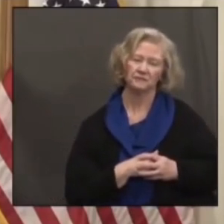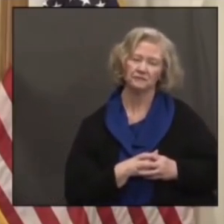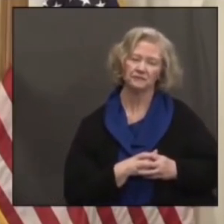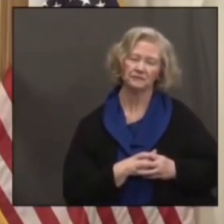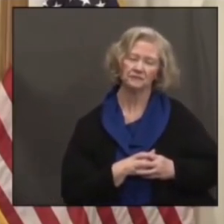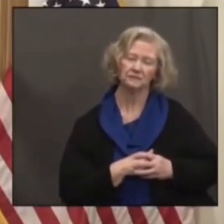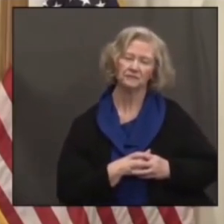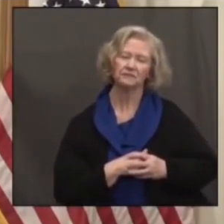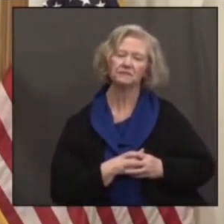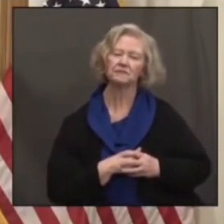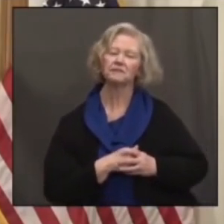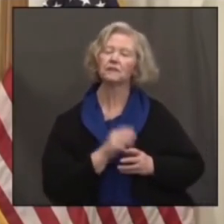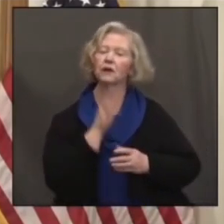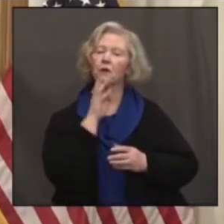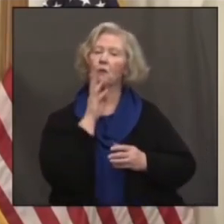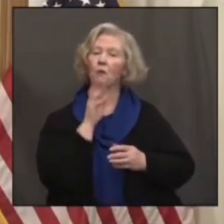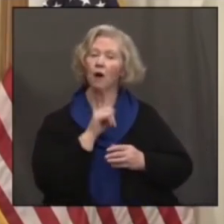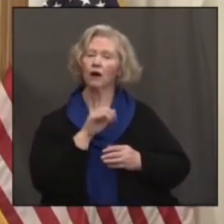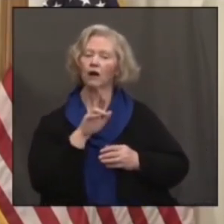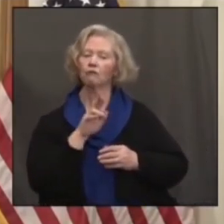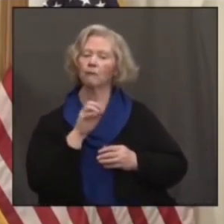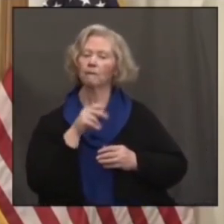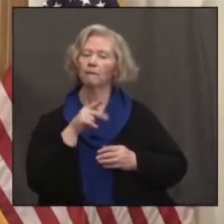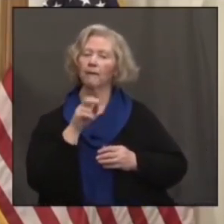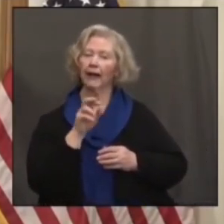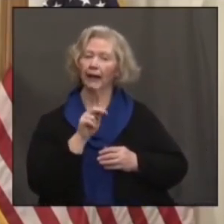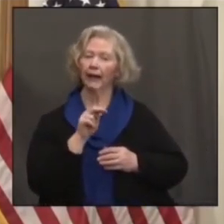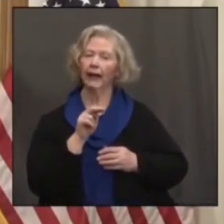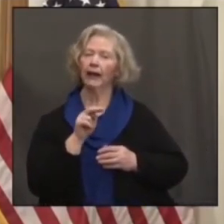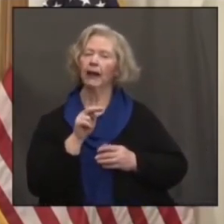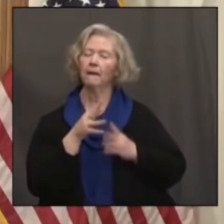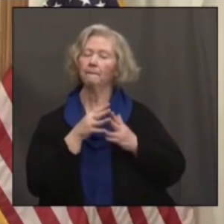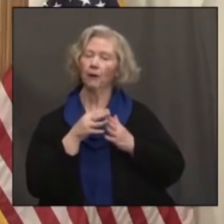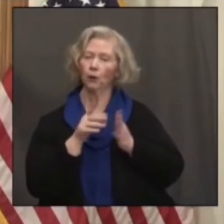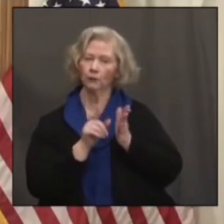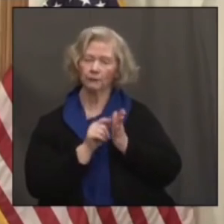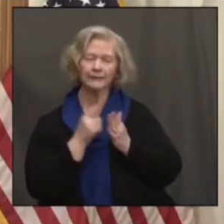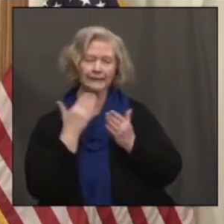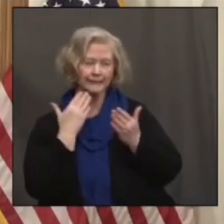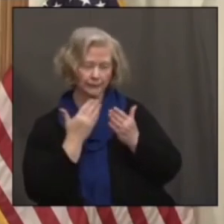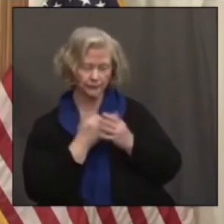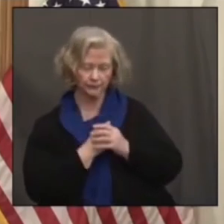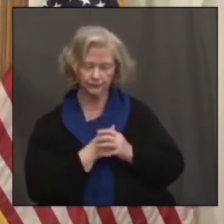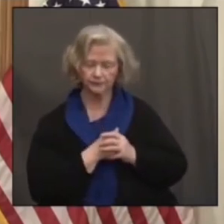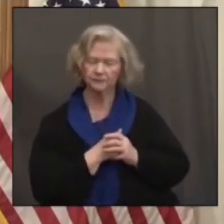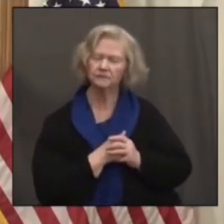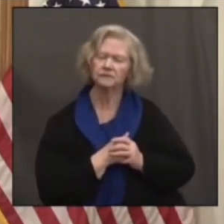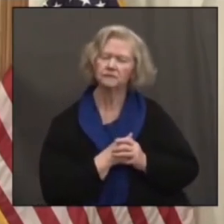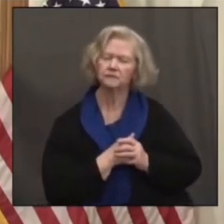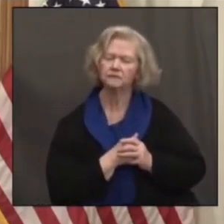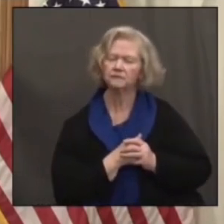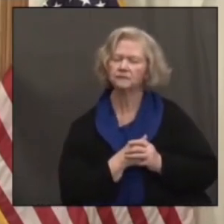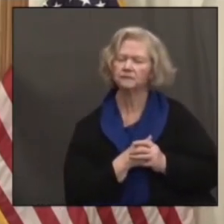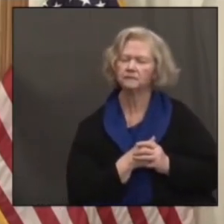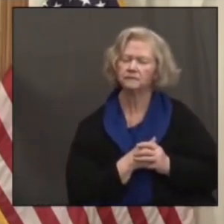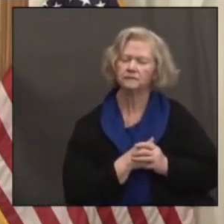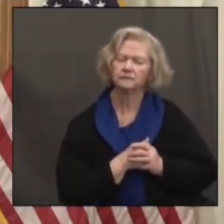The Waterbury Republican American. Thanks very much. I'd just like to